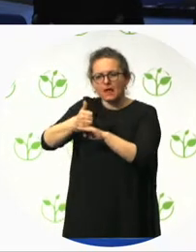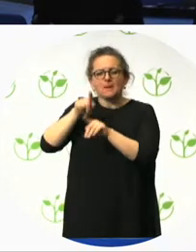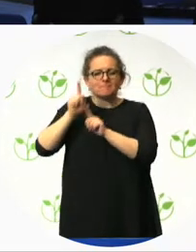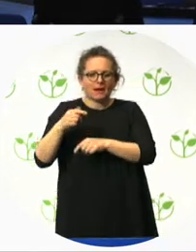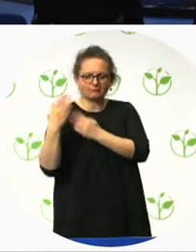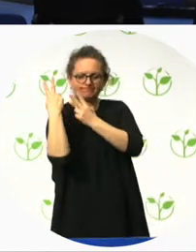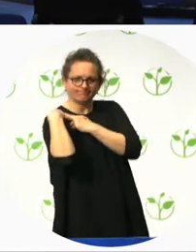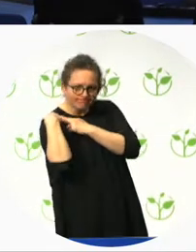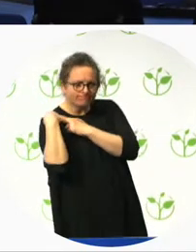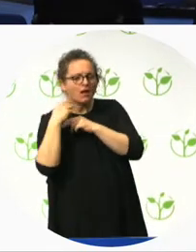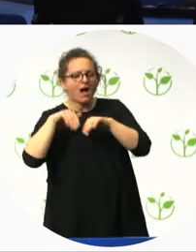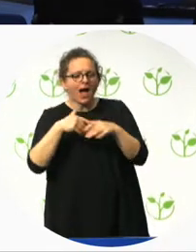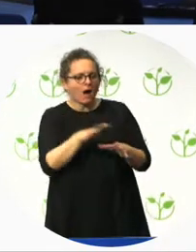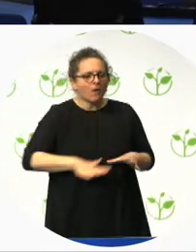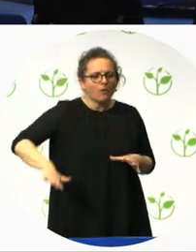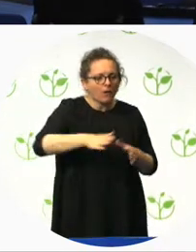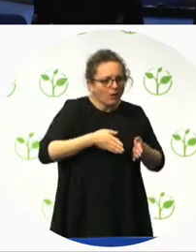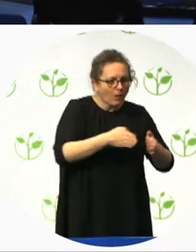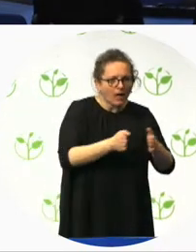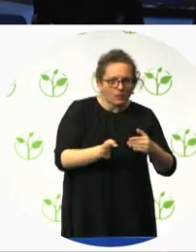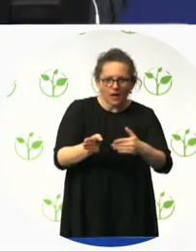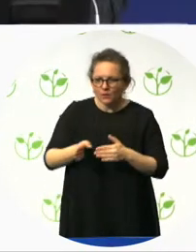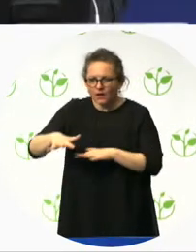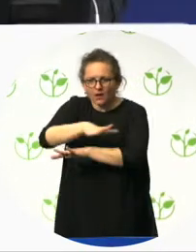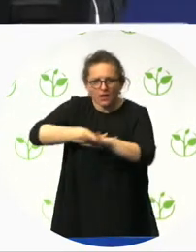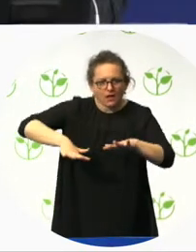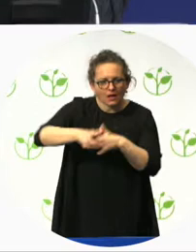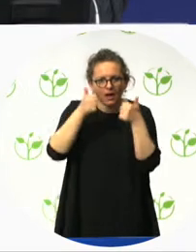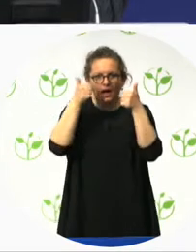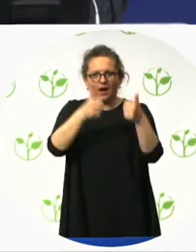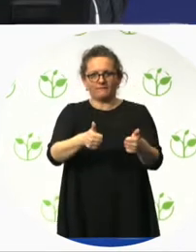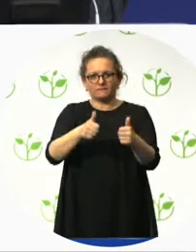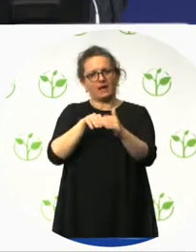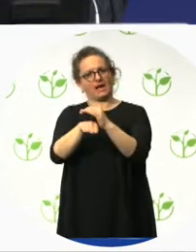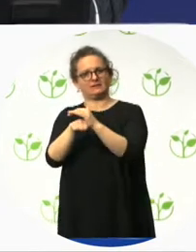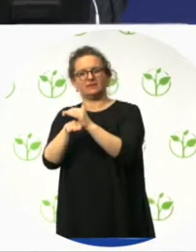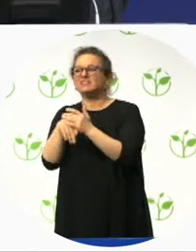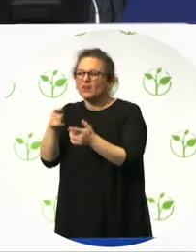a topic we can take further with us. Thank you.